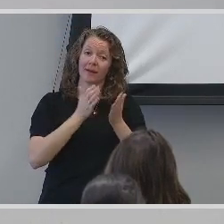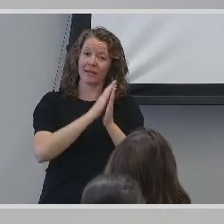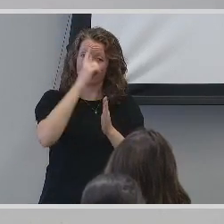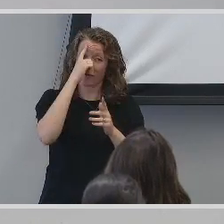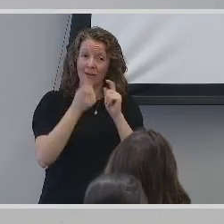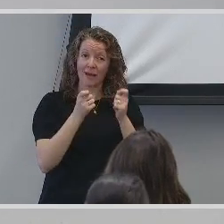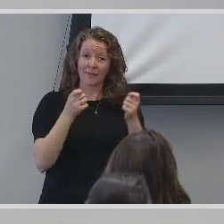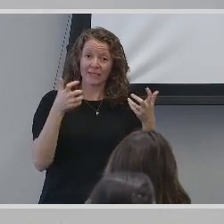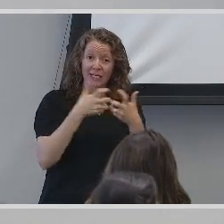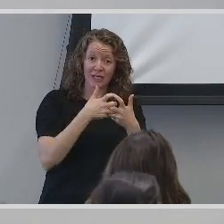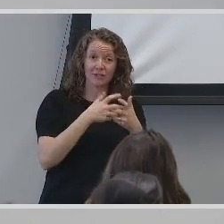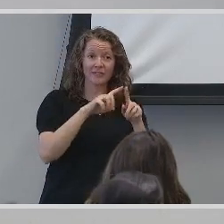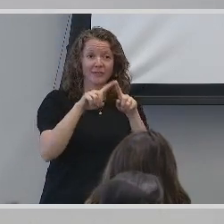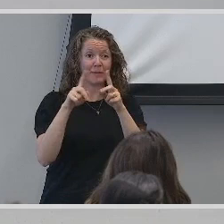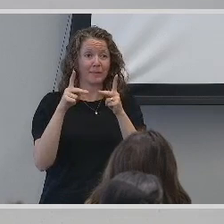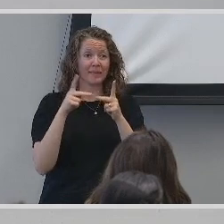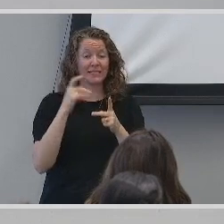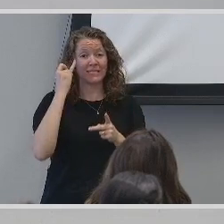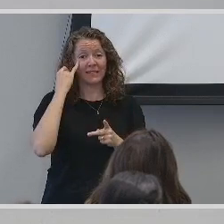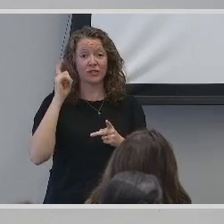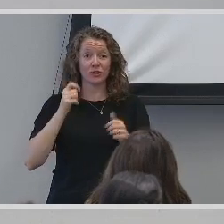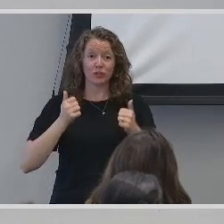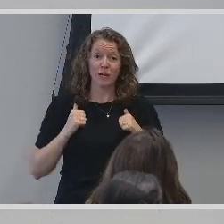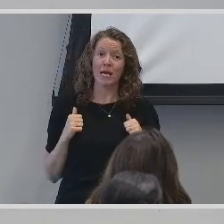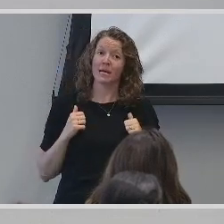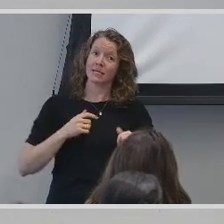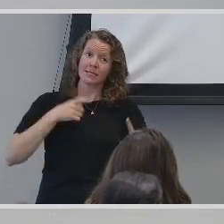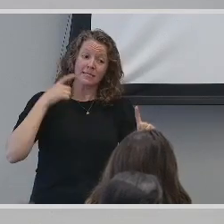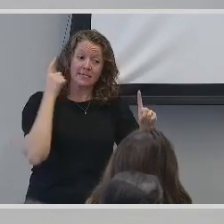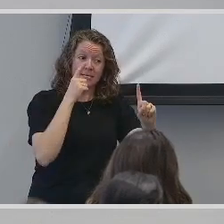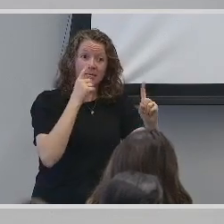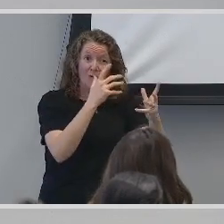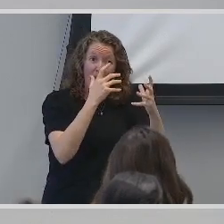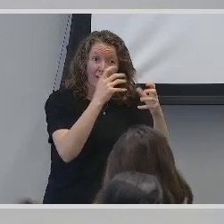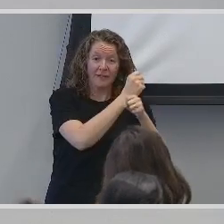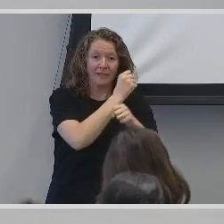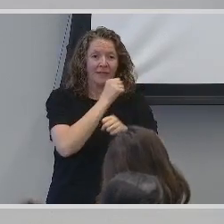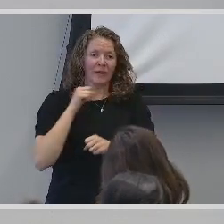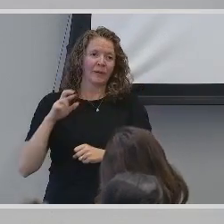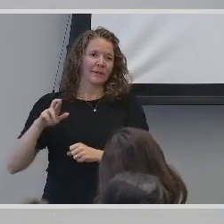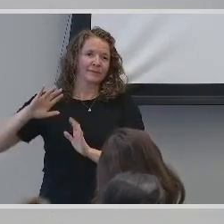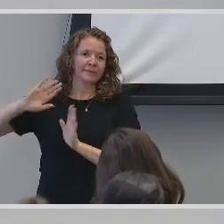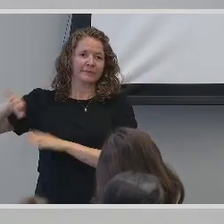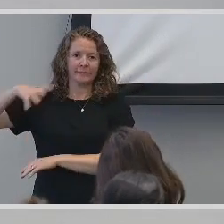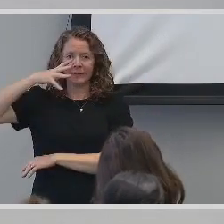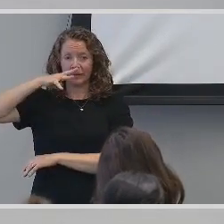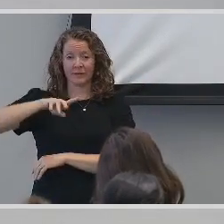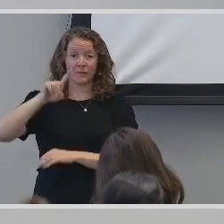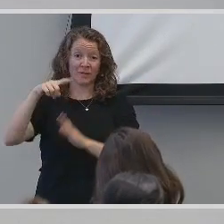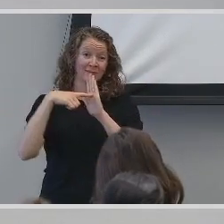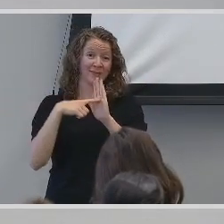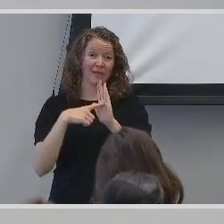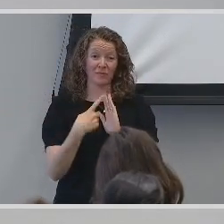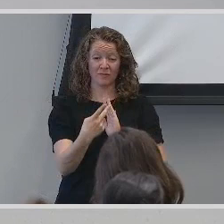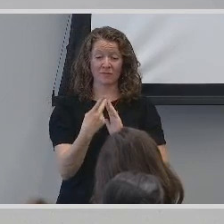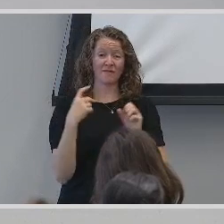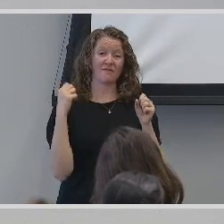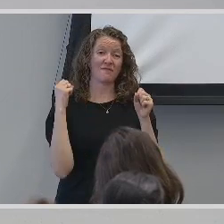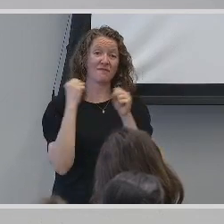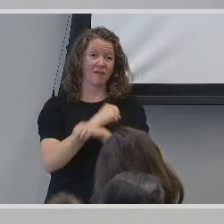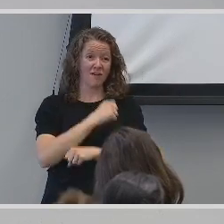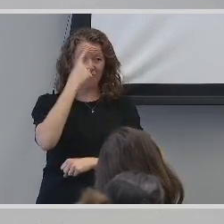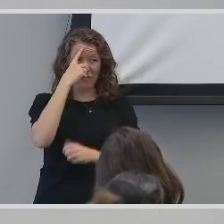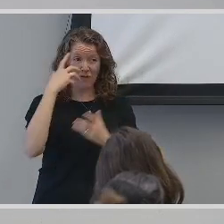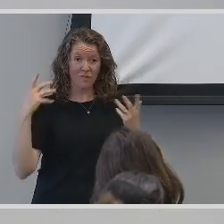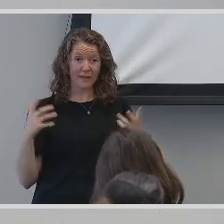decide whether to fight a battle or move on. One notable example of a battle we fought and run together was my